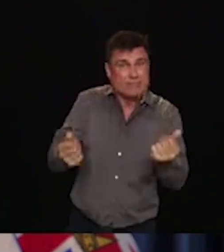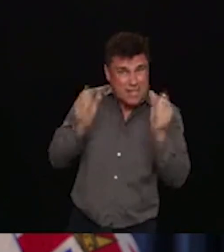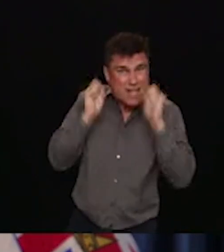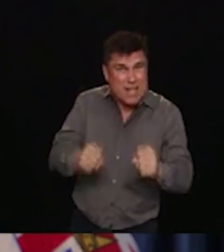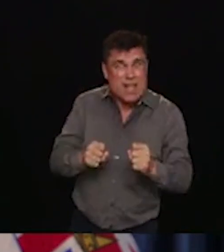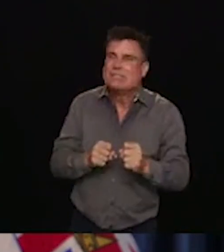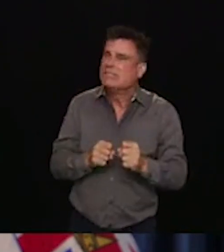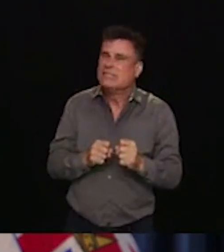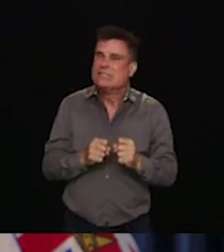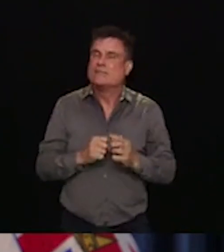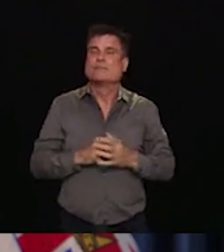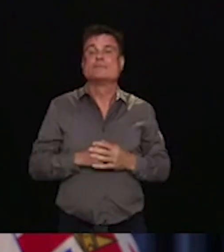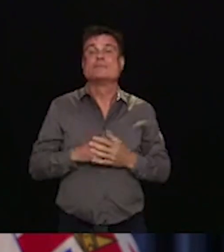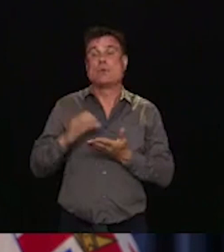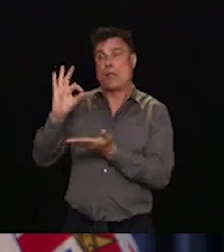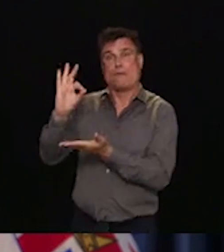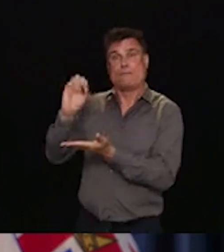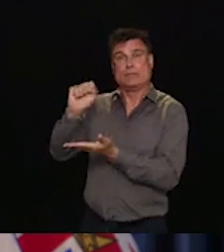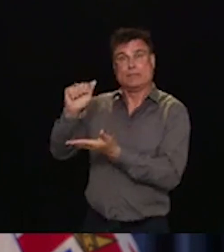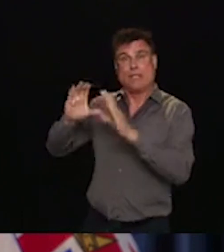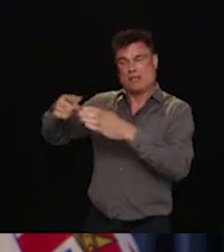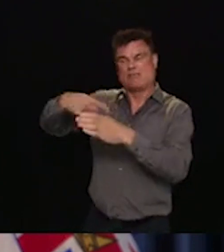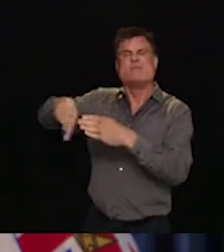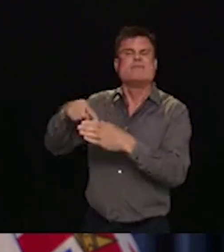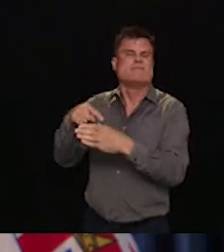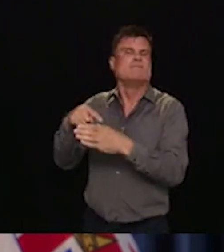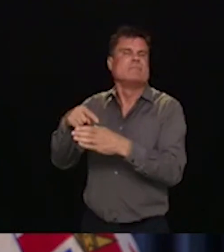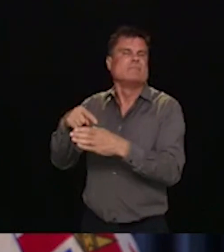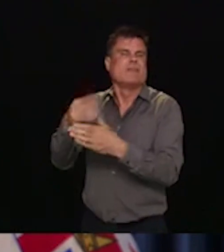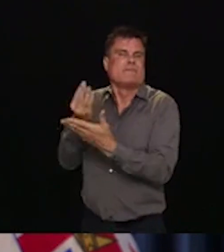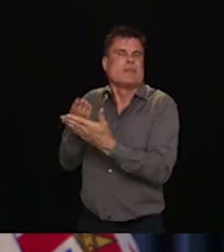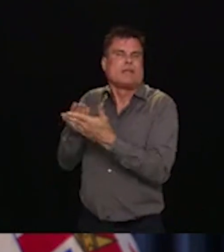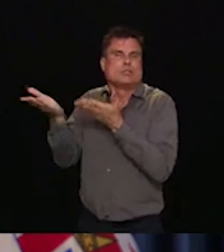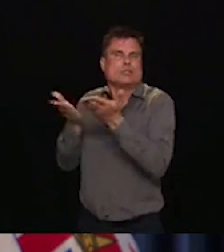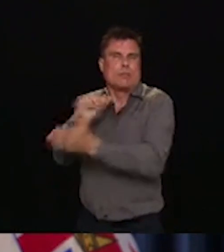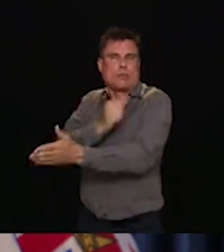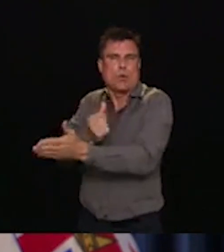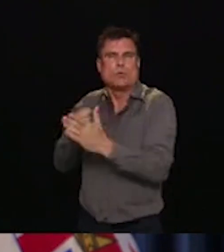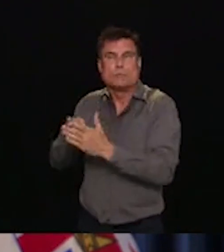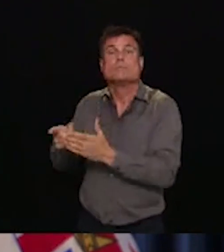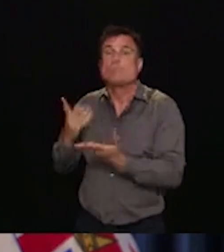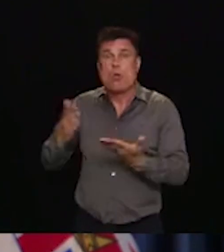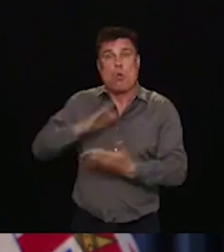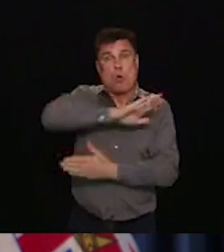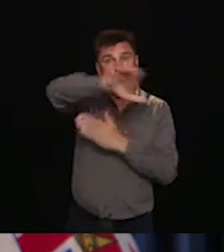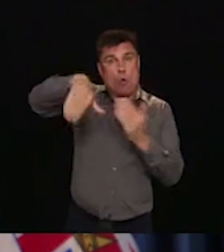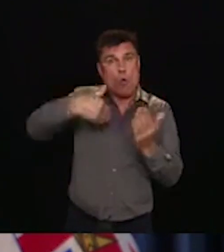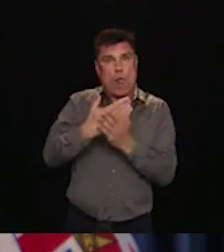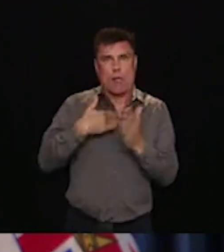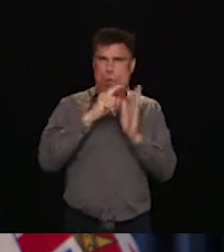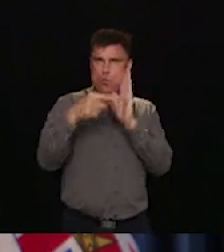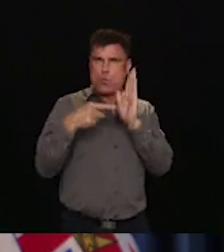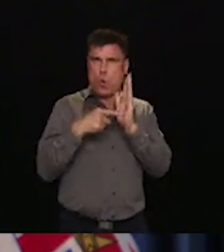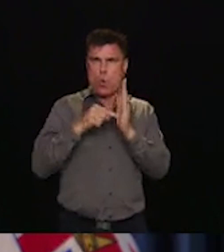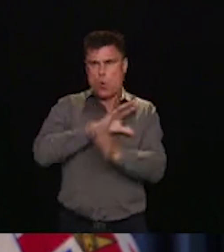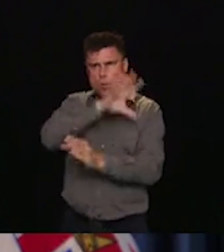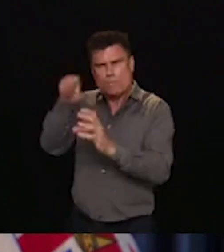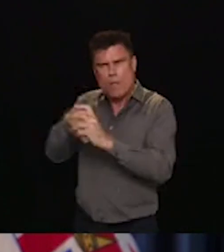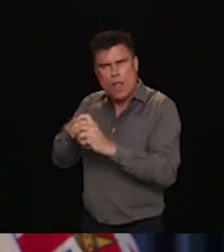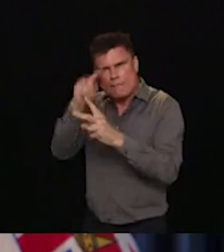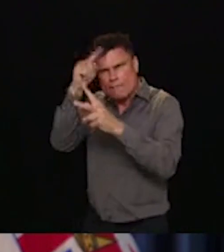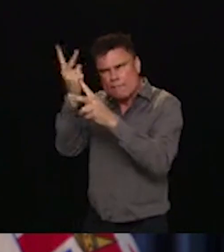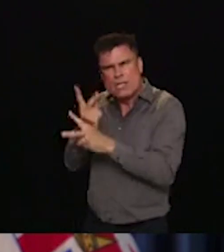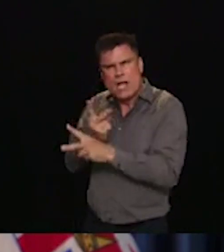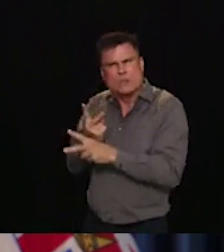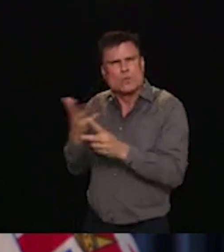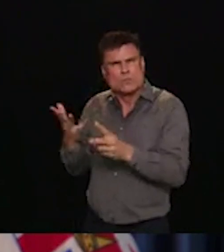all have a role to play in returning the strata market, the insurance market, back to balance. And that's what our government is